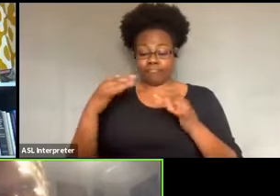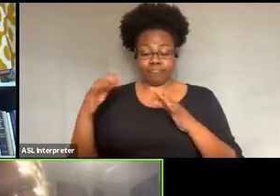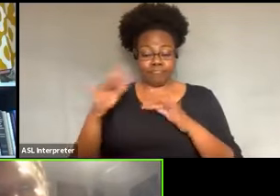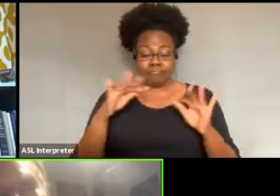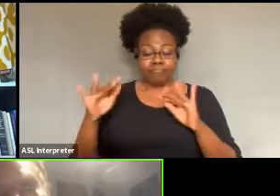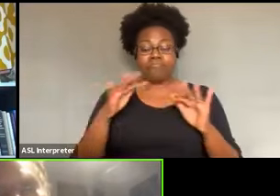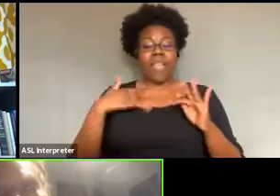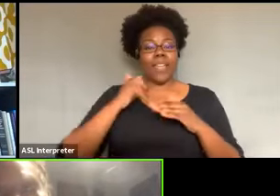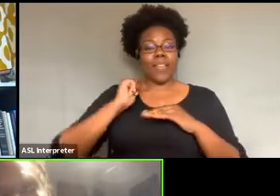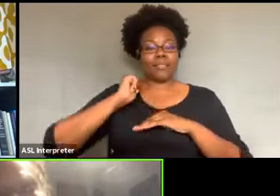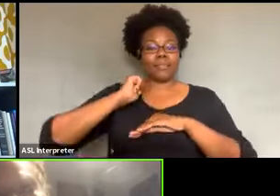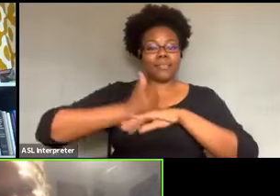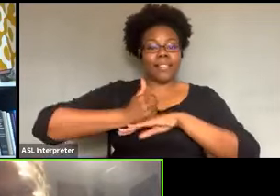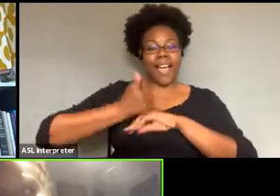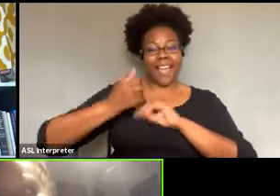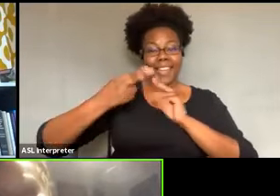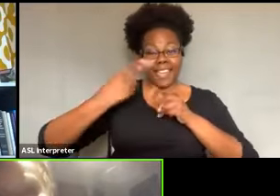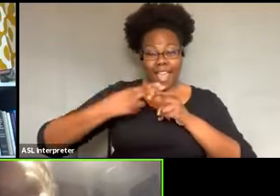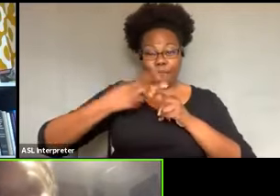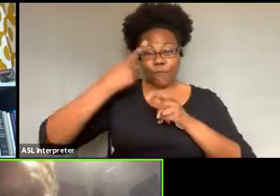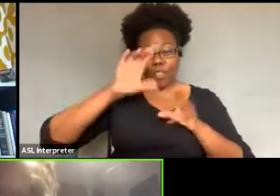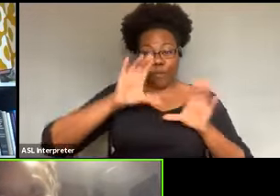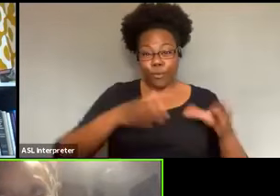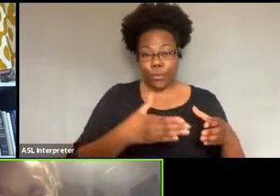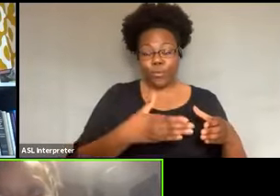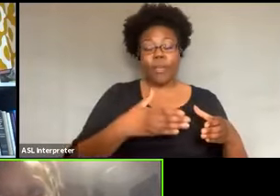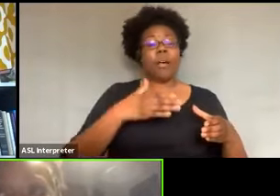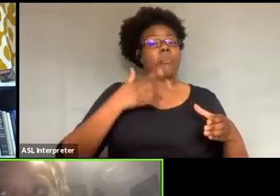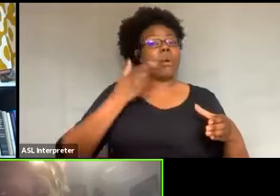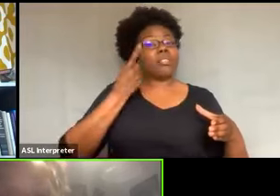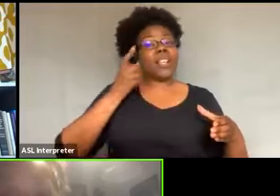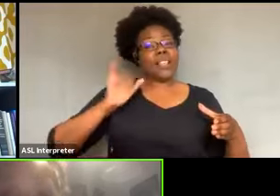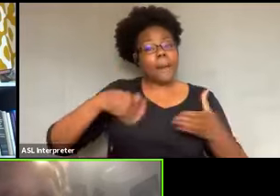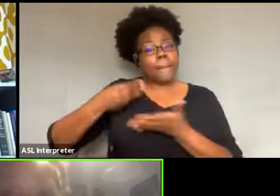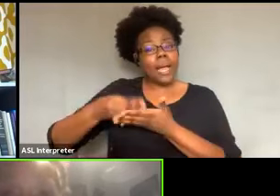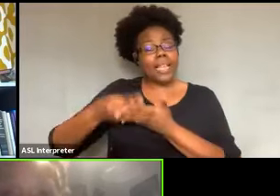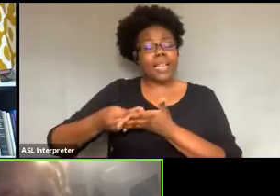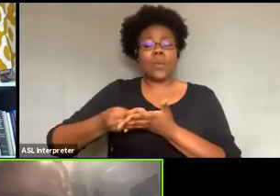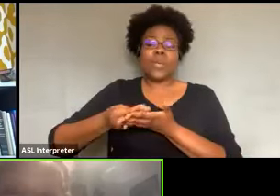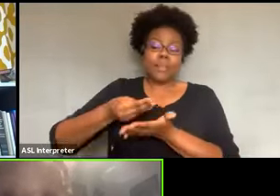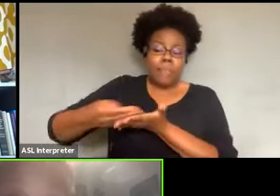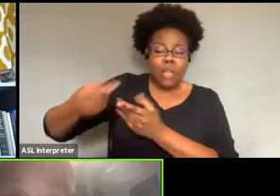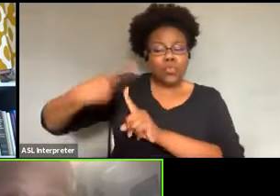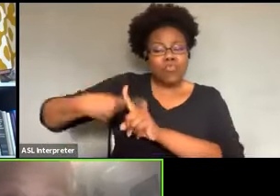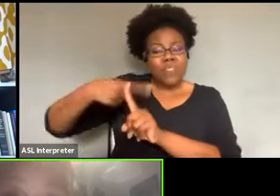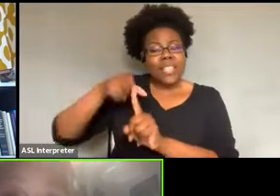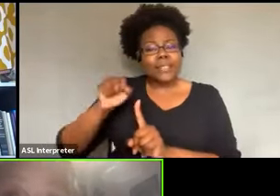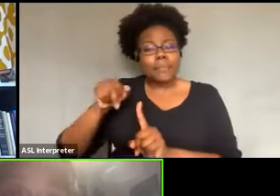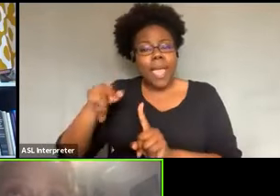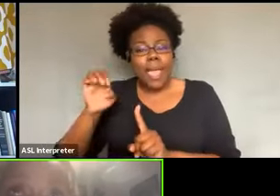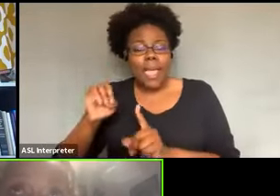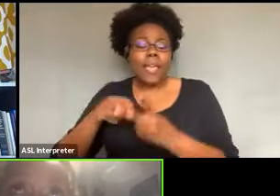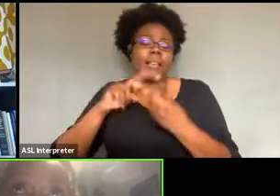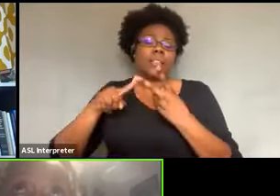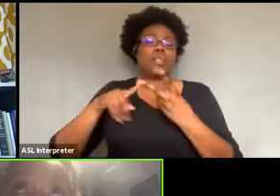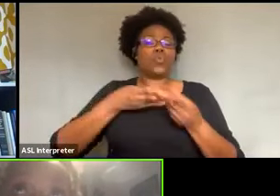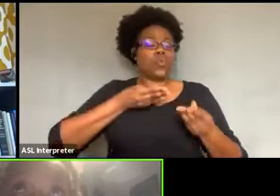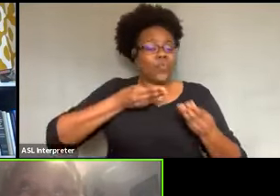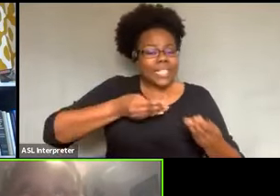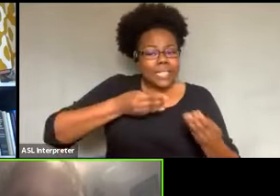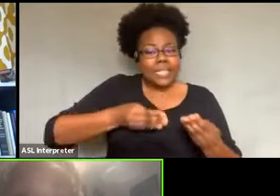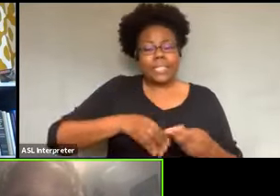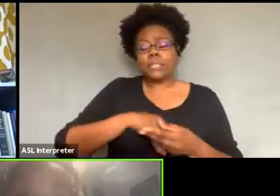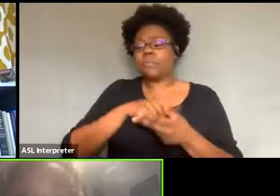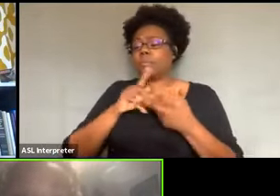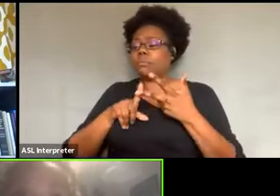that money into, uh, advertising them, renting the space and just other things that we needed feeding the children. Um, and